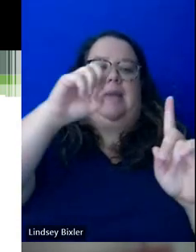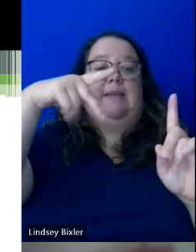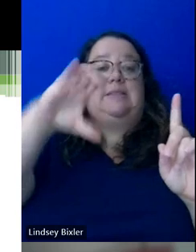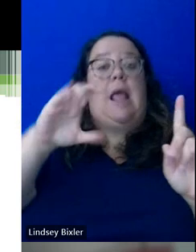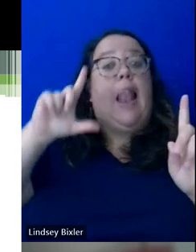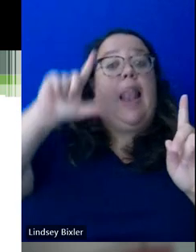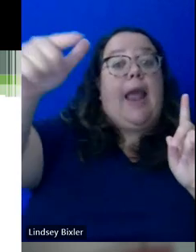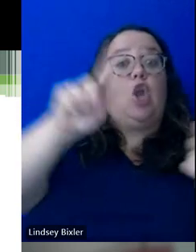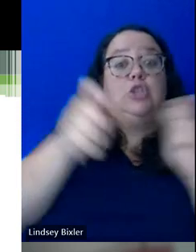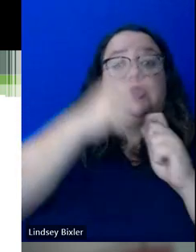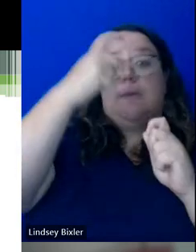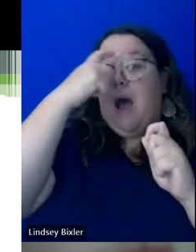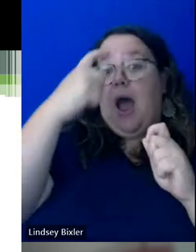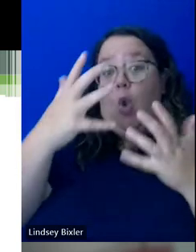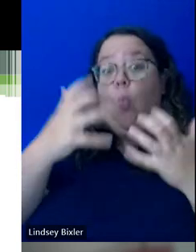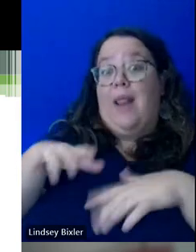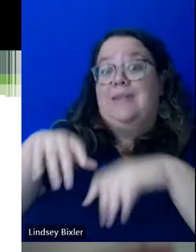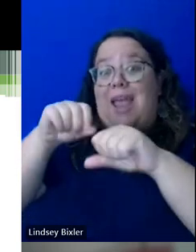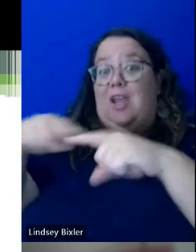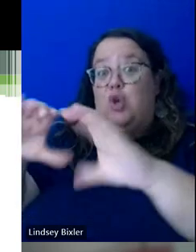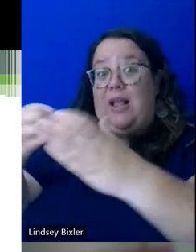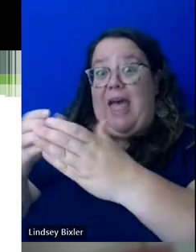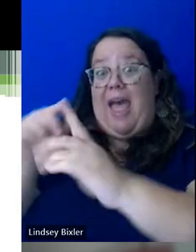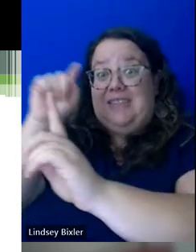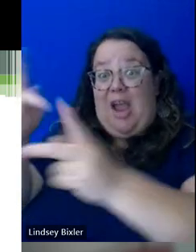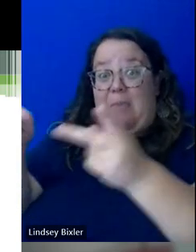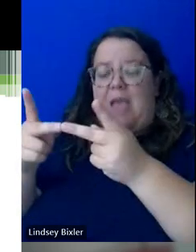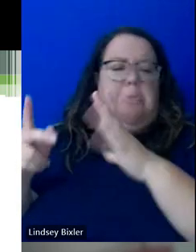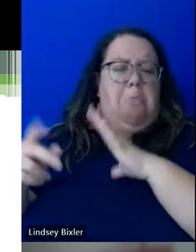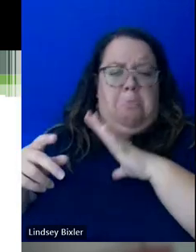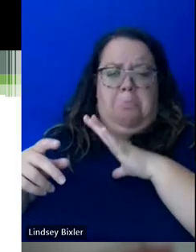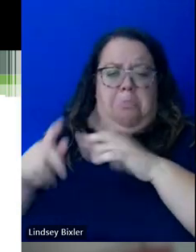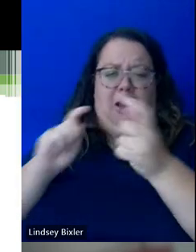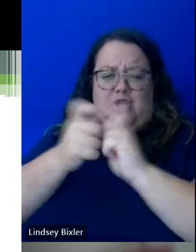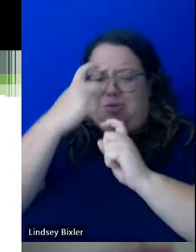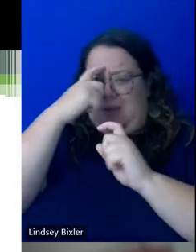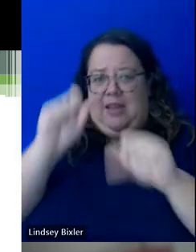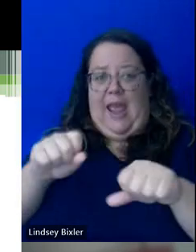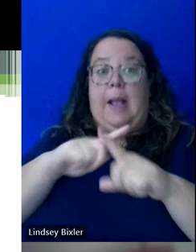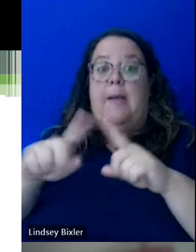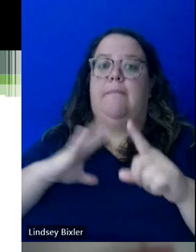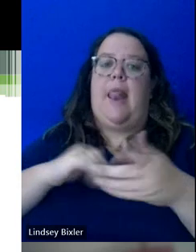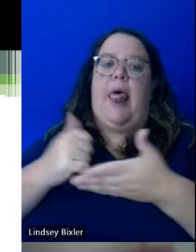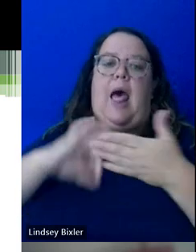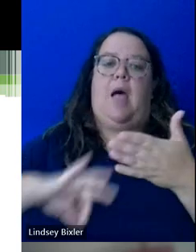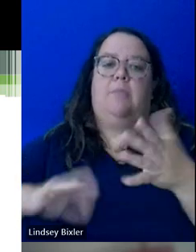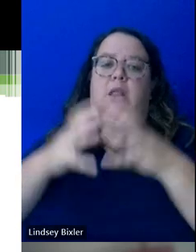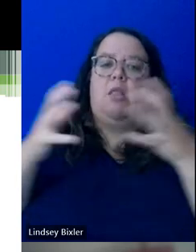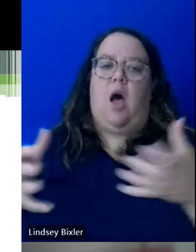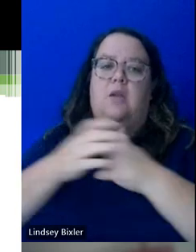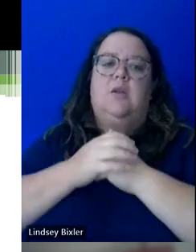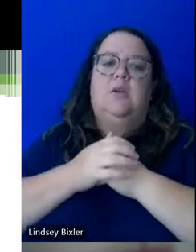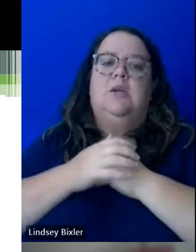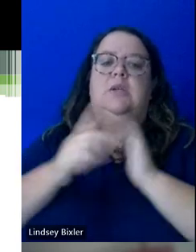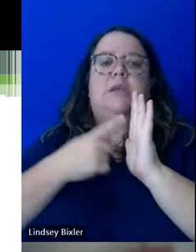it in class and not use accommodations, you're welcome to do that. But it really does pay dividends because then sometimes students will forget. And